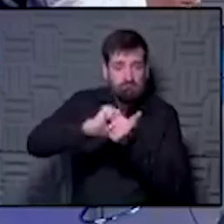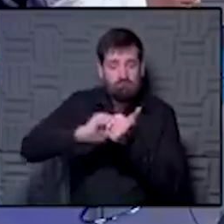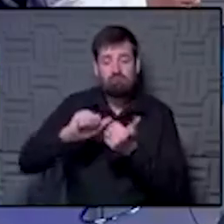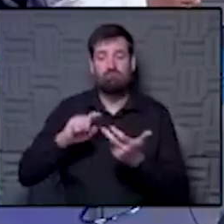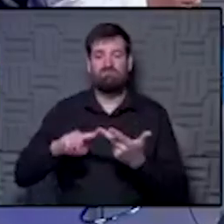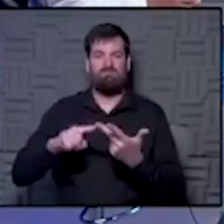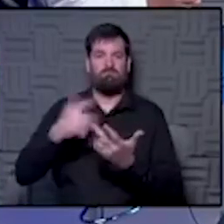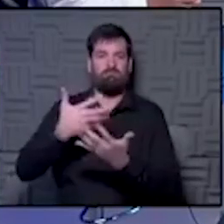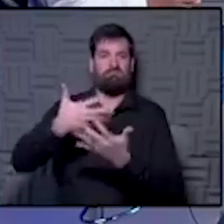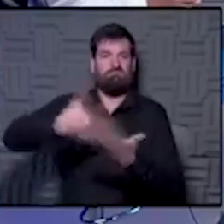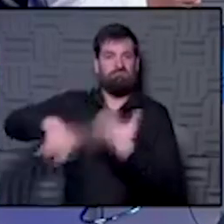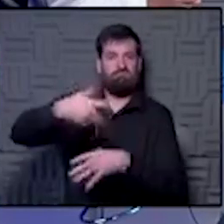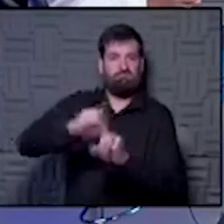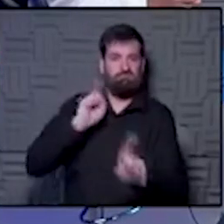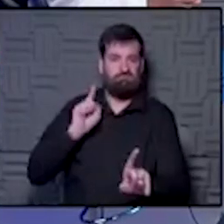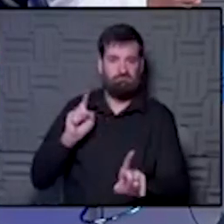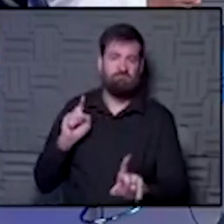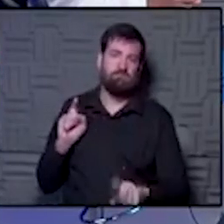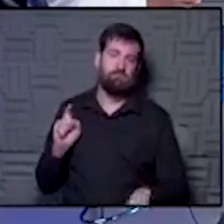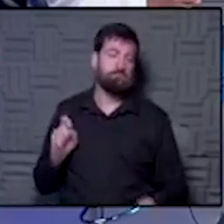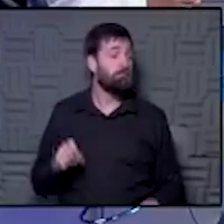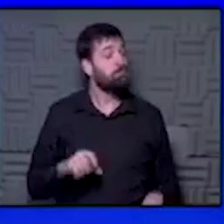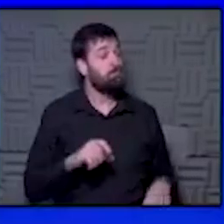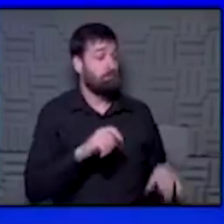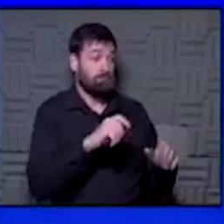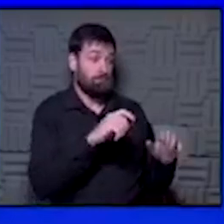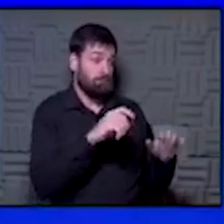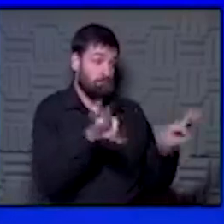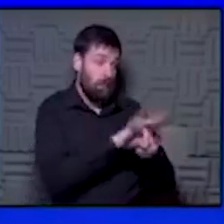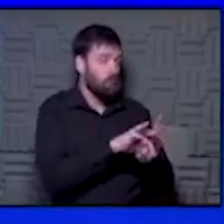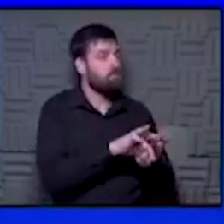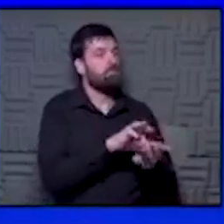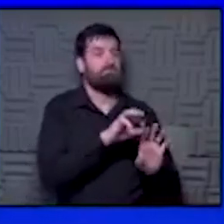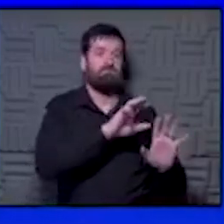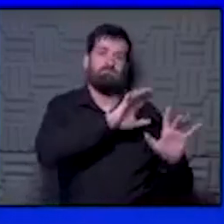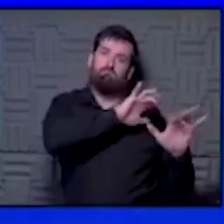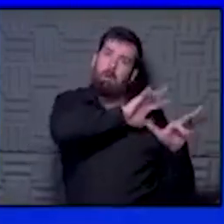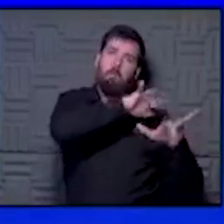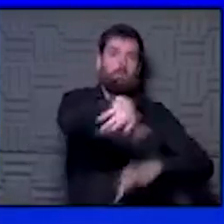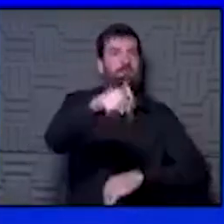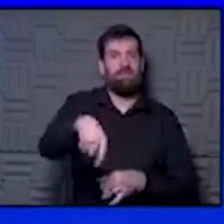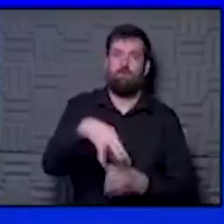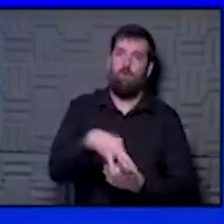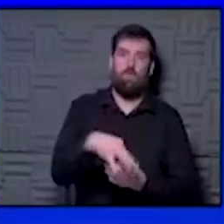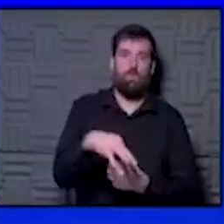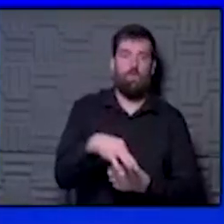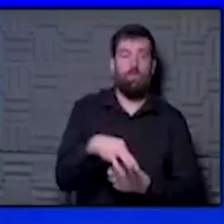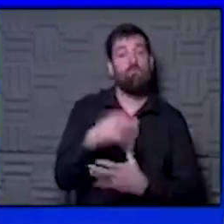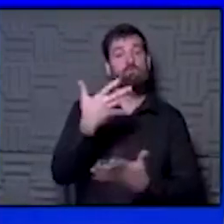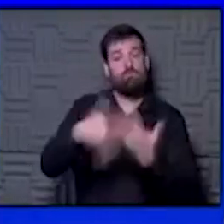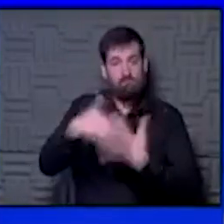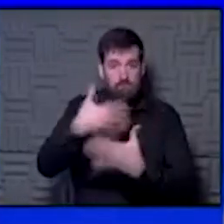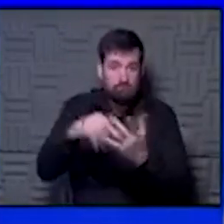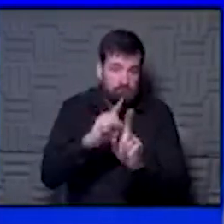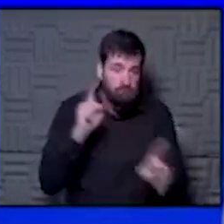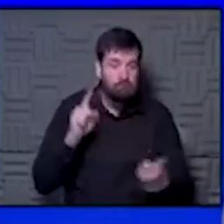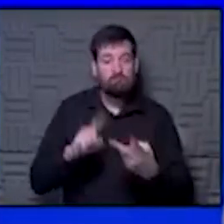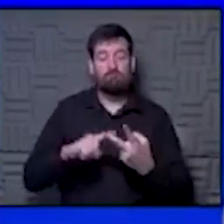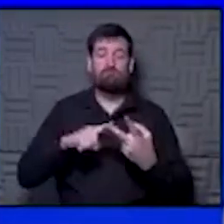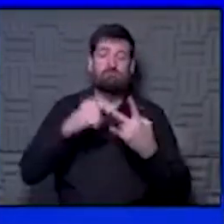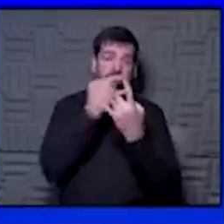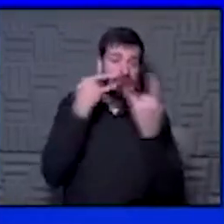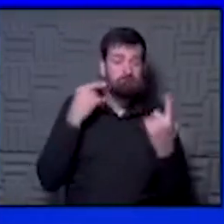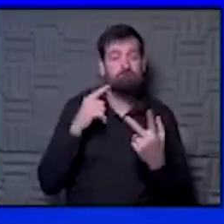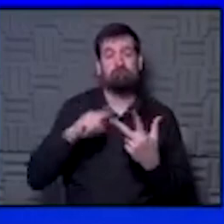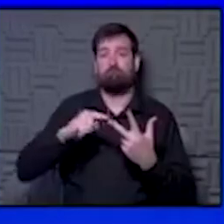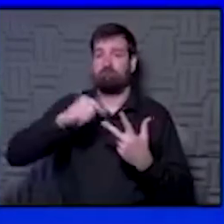I think more concerning is everybody needs to get out and vote. You can be safe, wear a mask, distance, wear eye protection or a